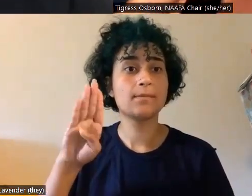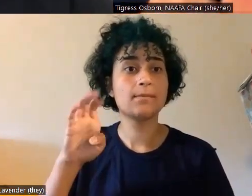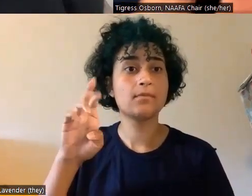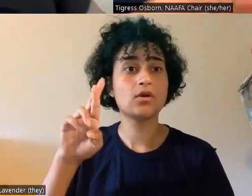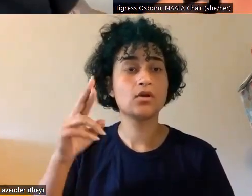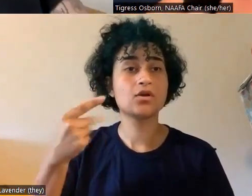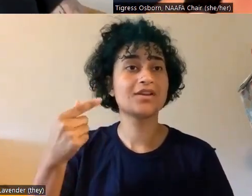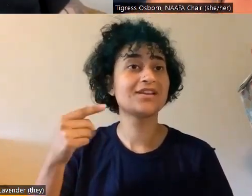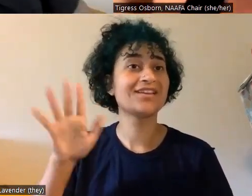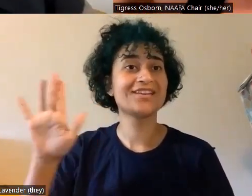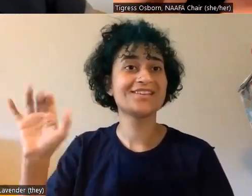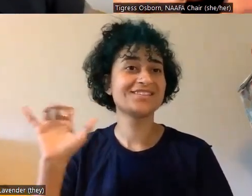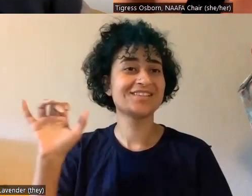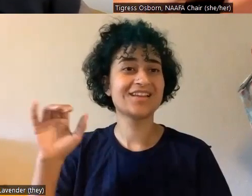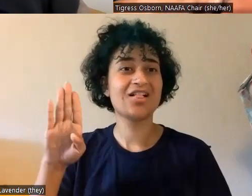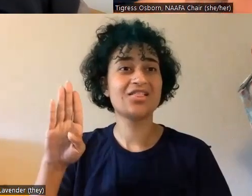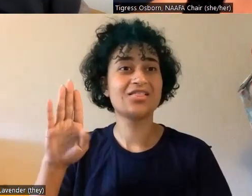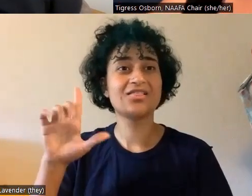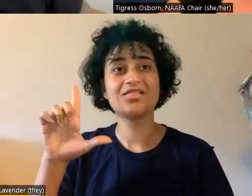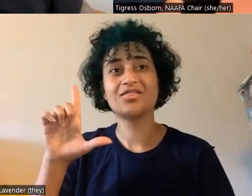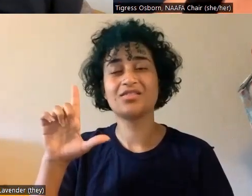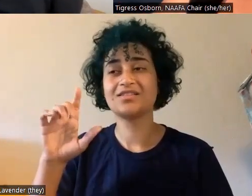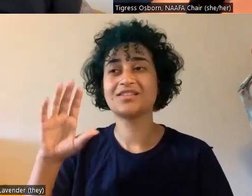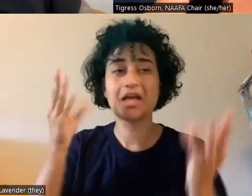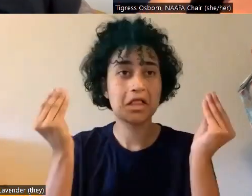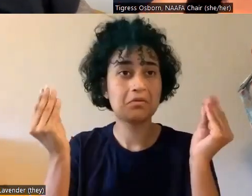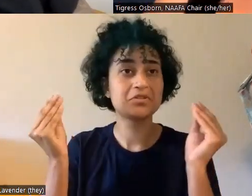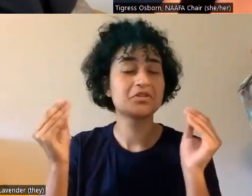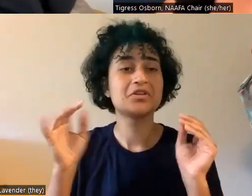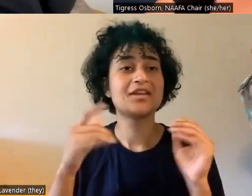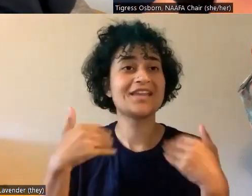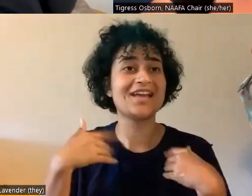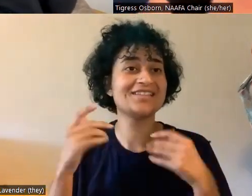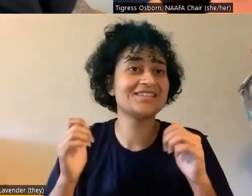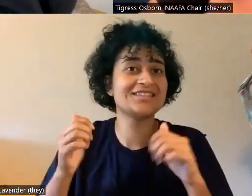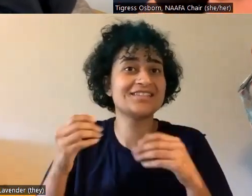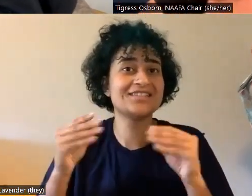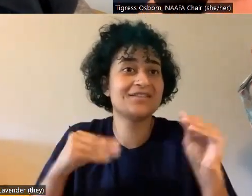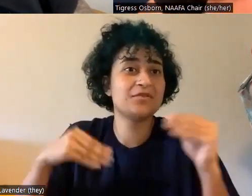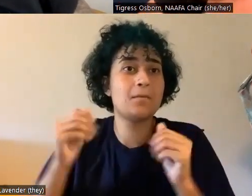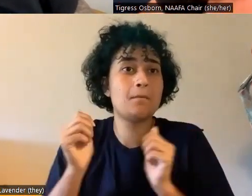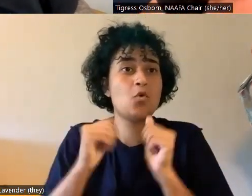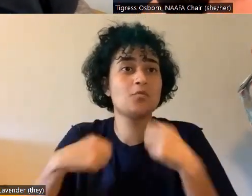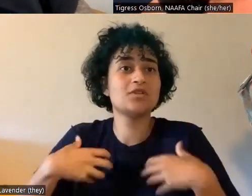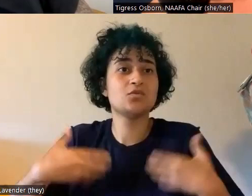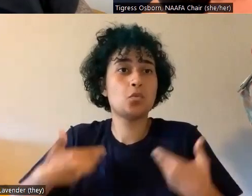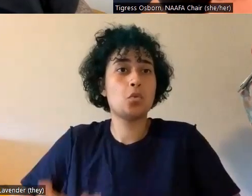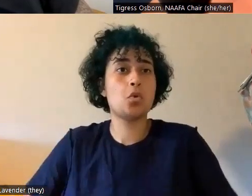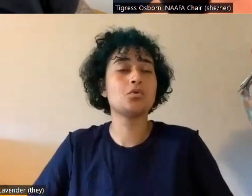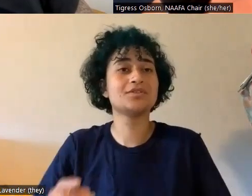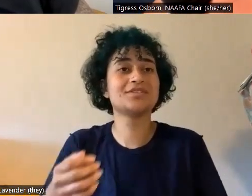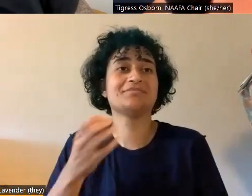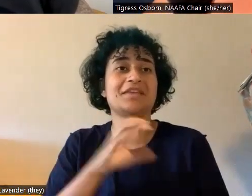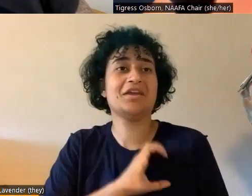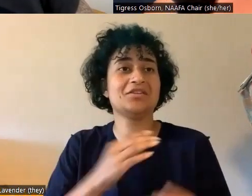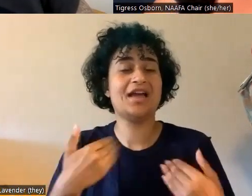Zoidberg, he's like a lobster creature and he has all these different, you know, different movements of roles or whatever. Um, so wherever